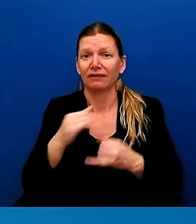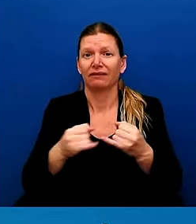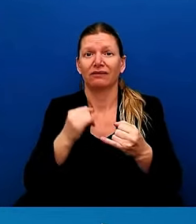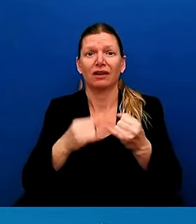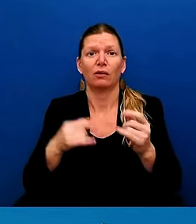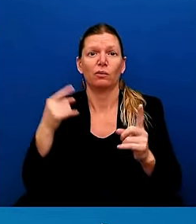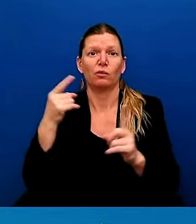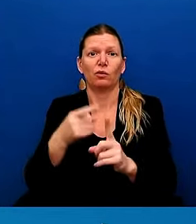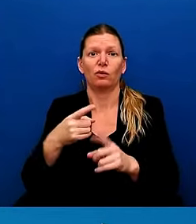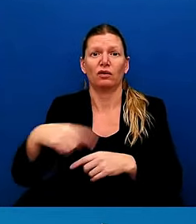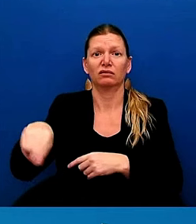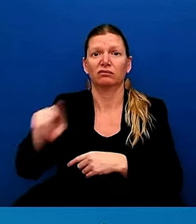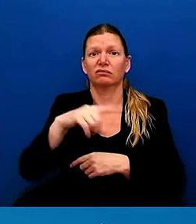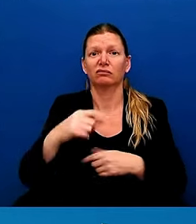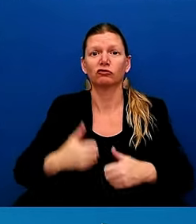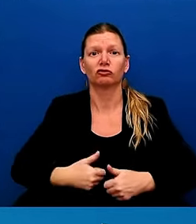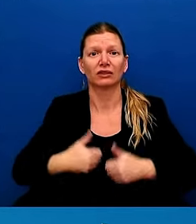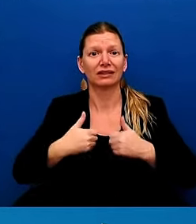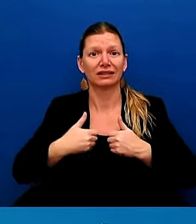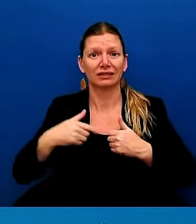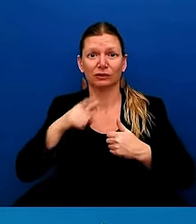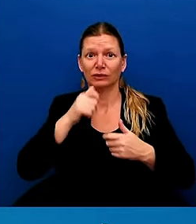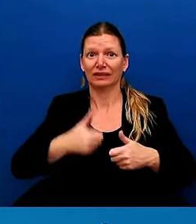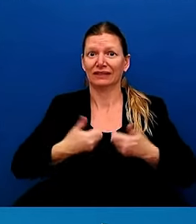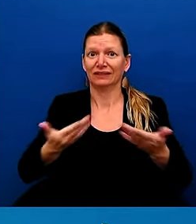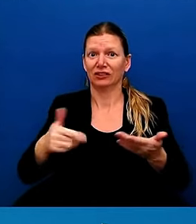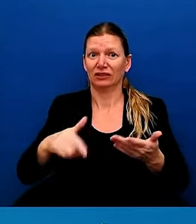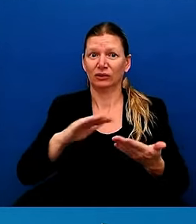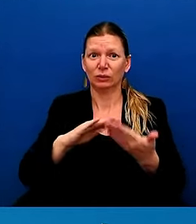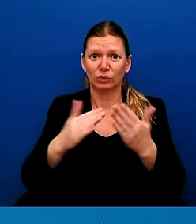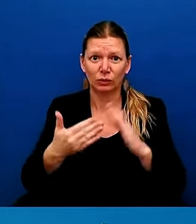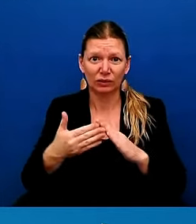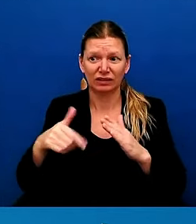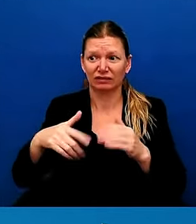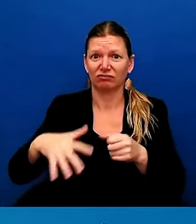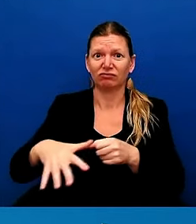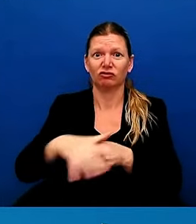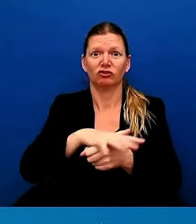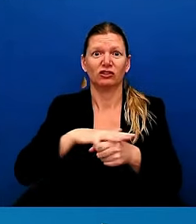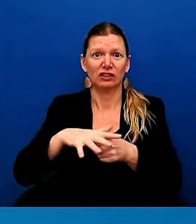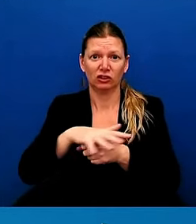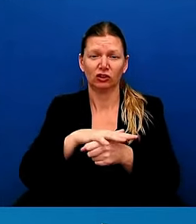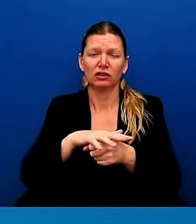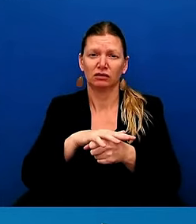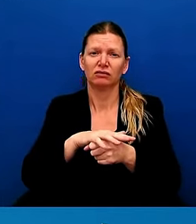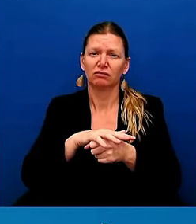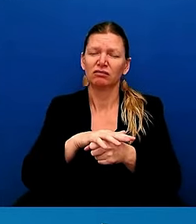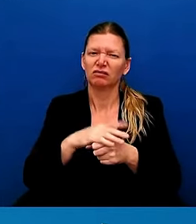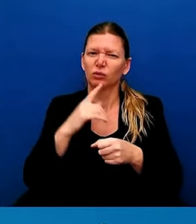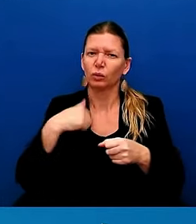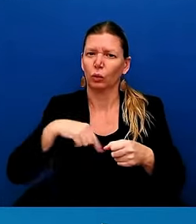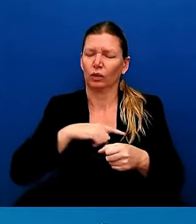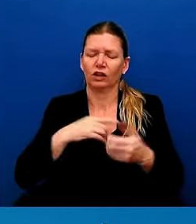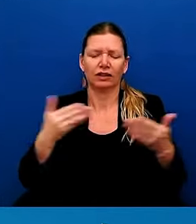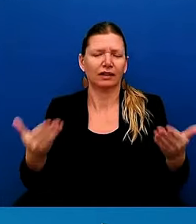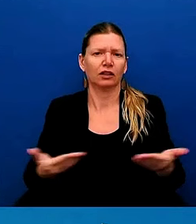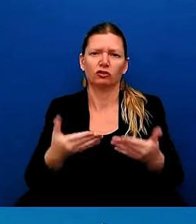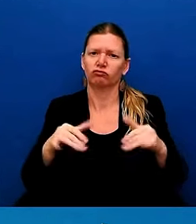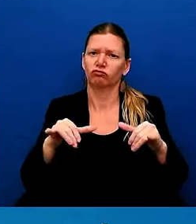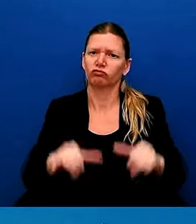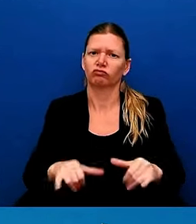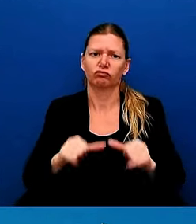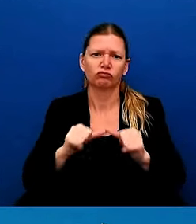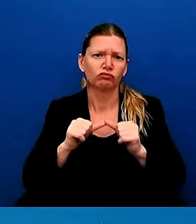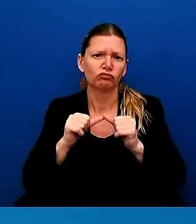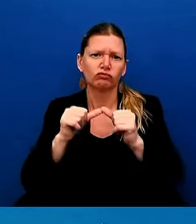is that we are here for the long haul. There is the work that we have done together that was